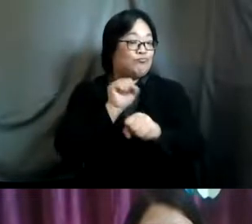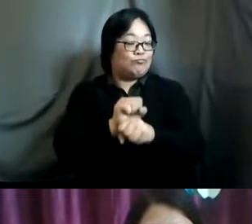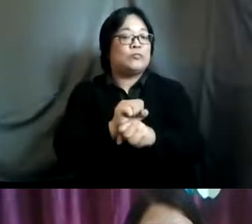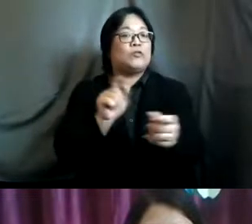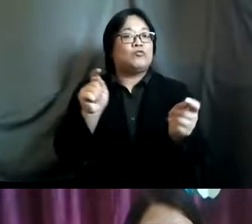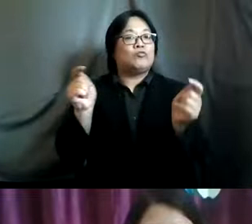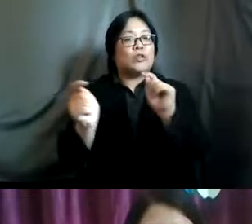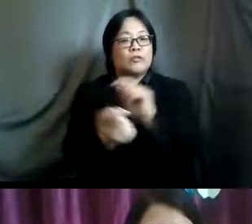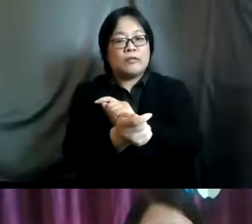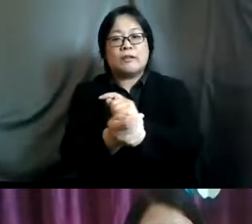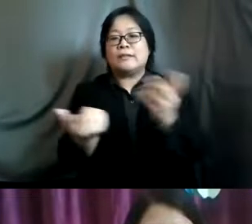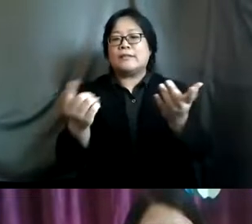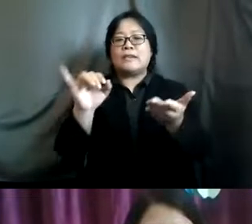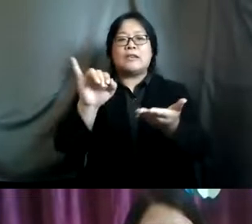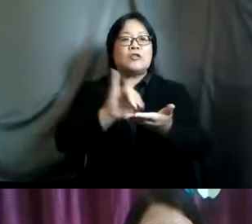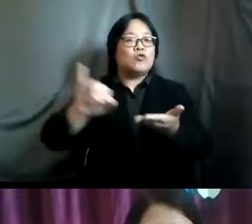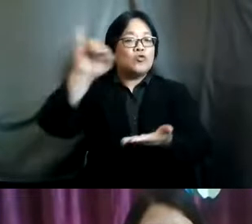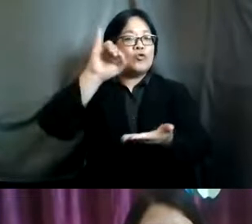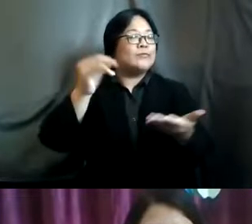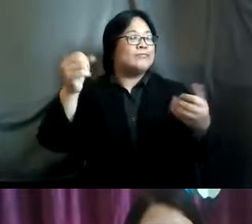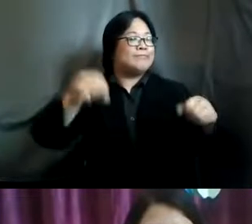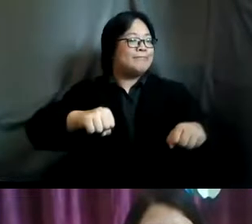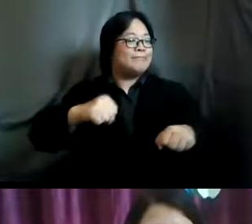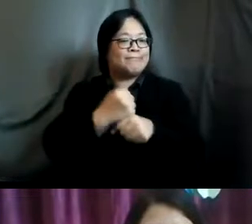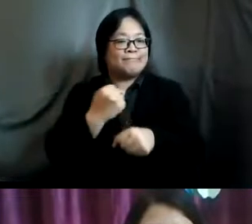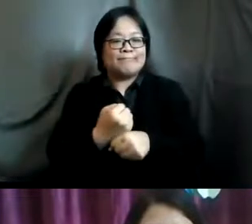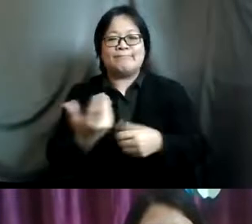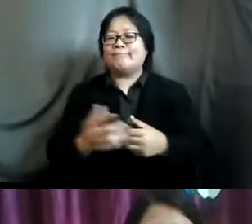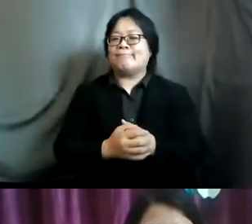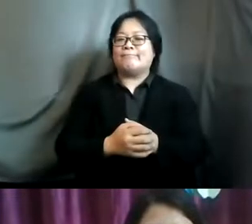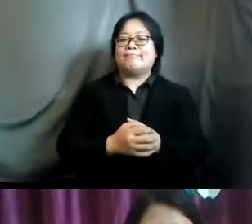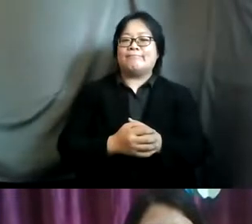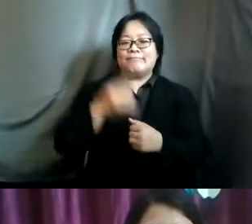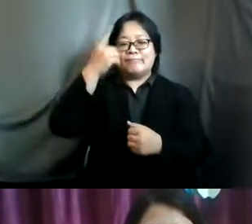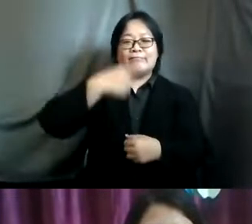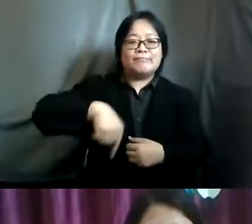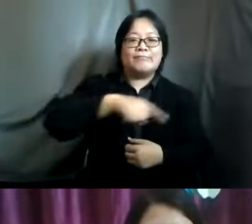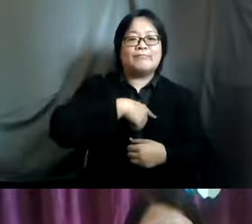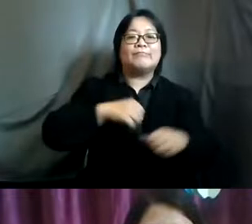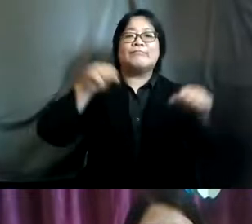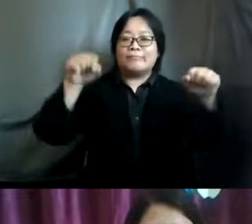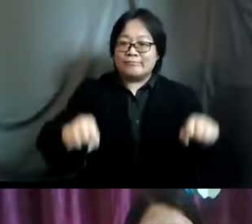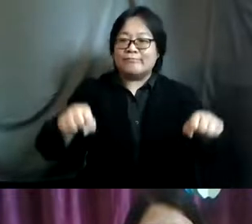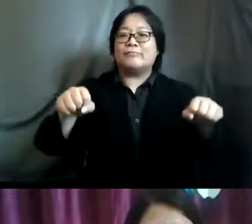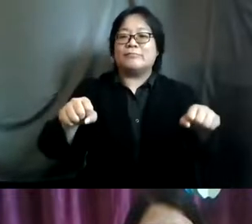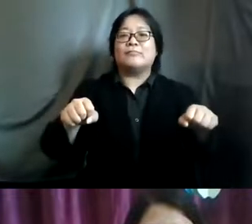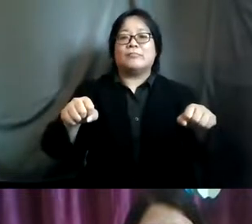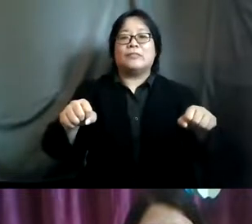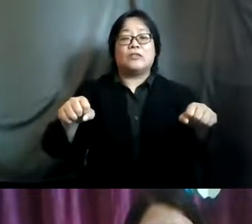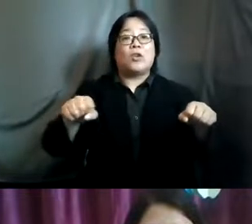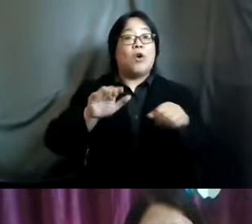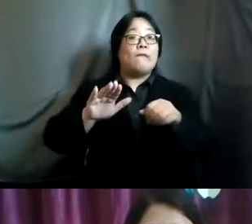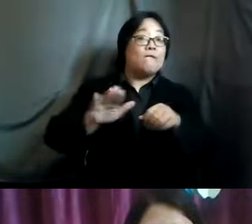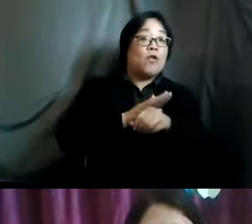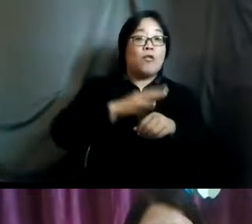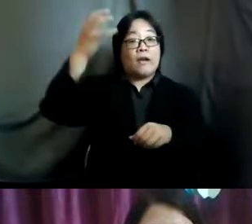institutional capacity development and uh in in order for us to be able to uh have a whole of government approach